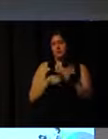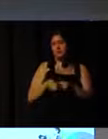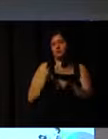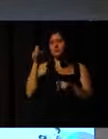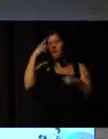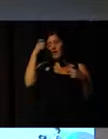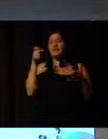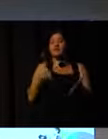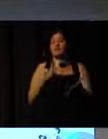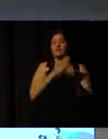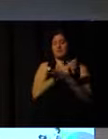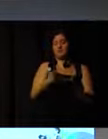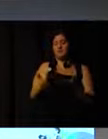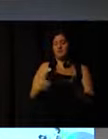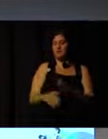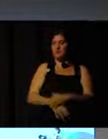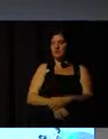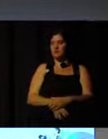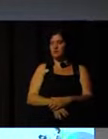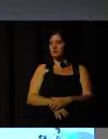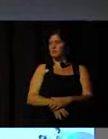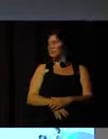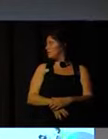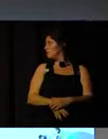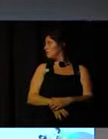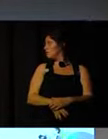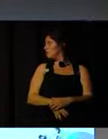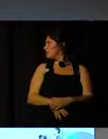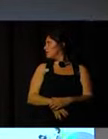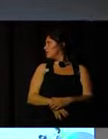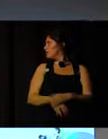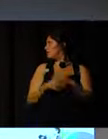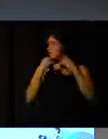act together. These are the main ideas.